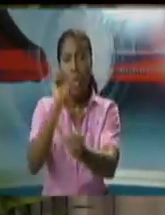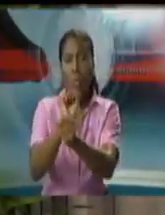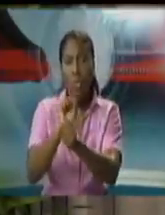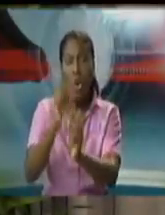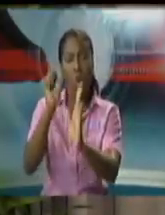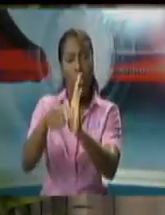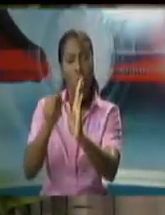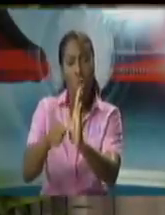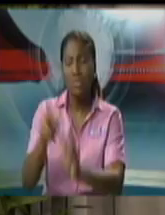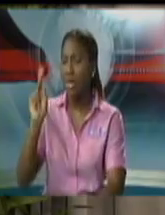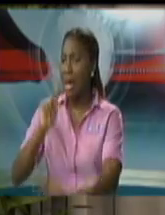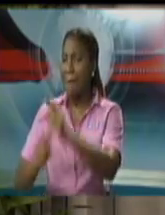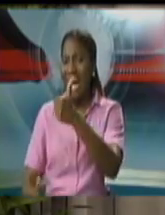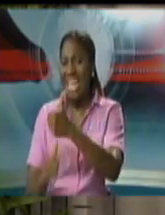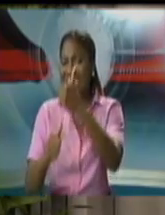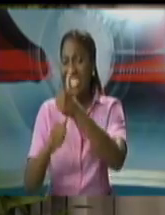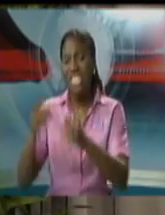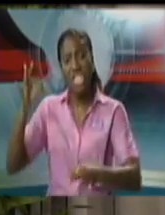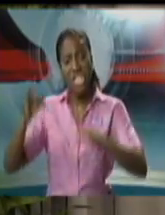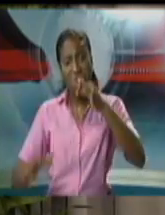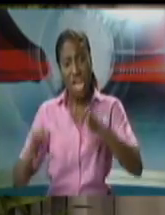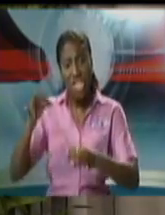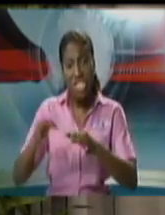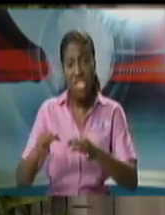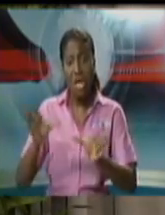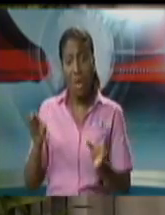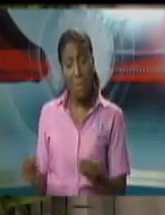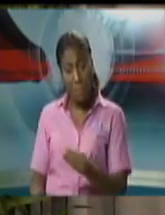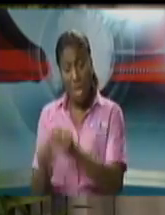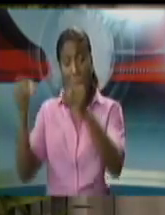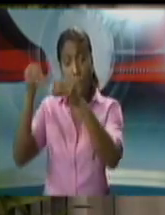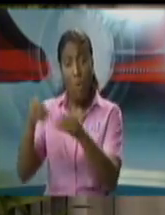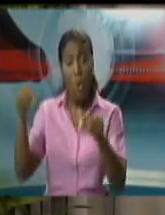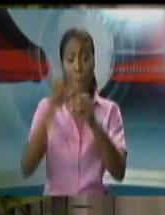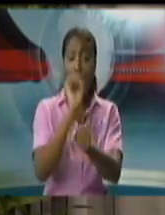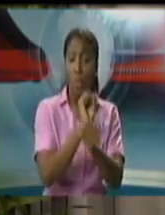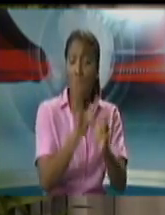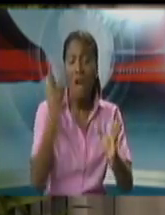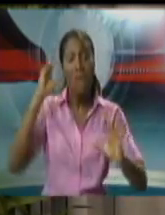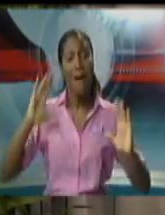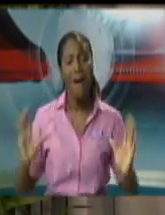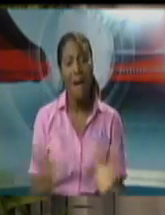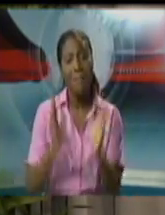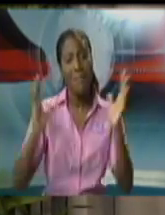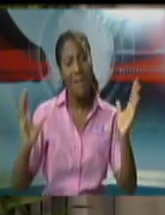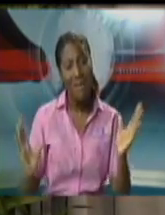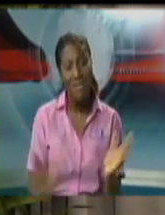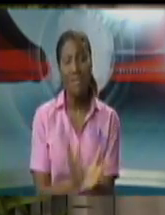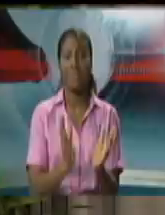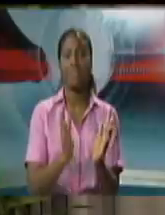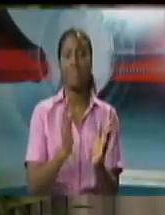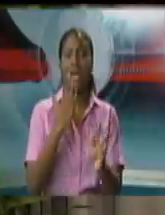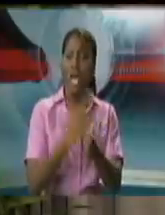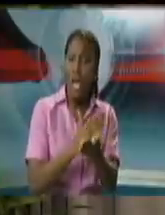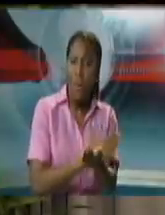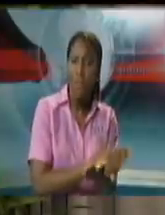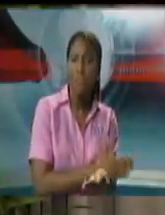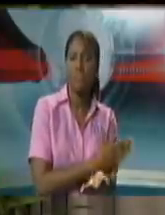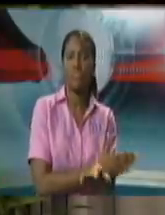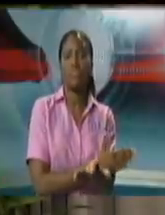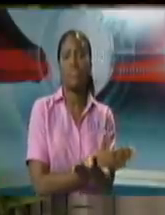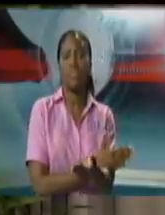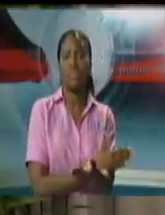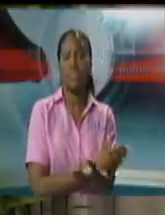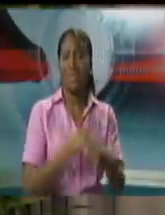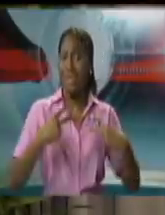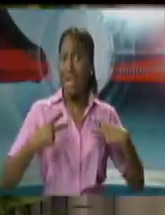people assisting judges, we created divisions of court, we created a number of structures, we improved the number of masters from two